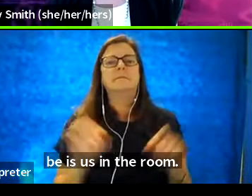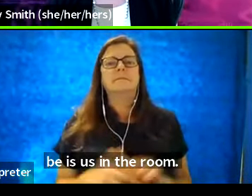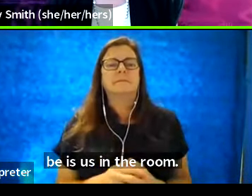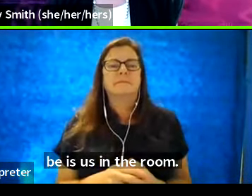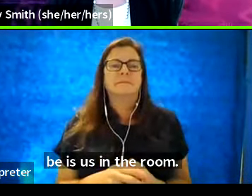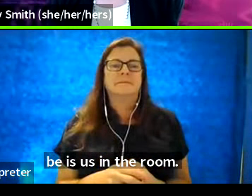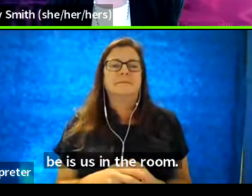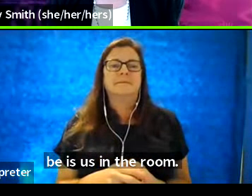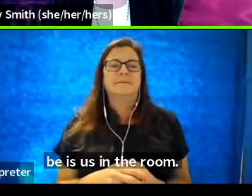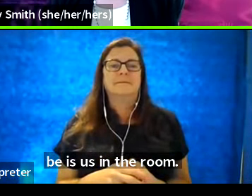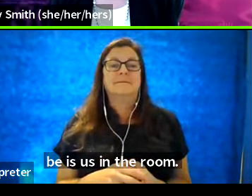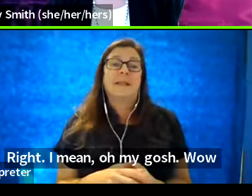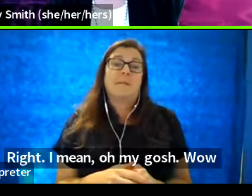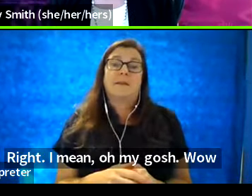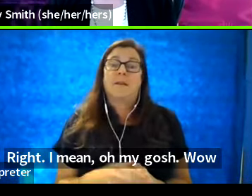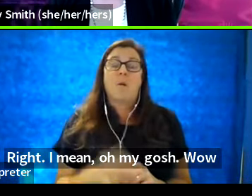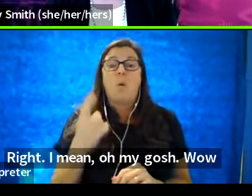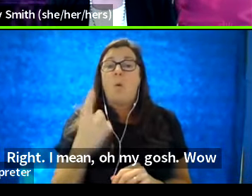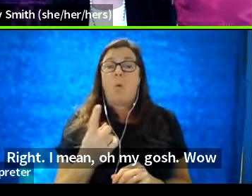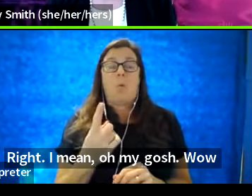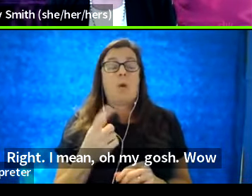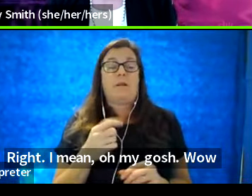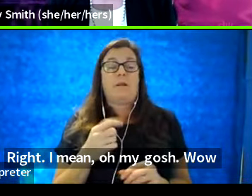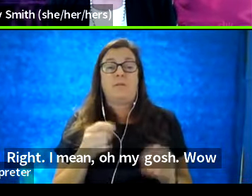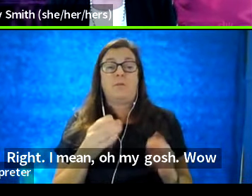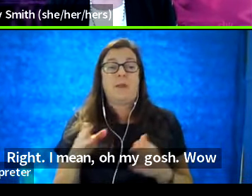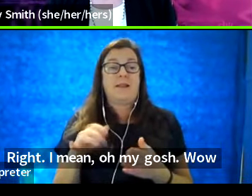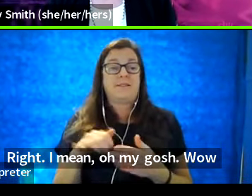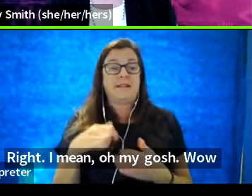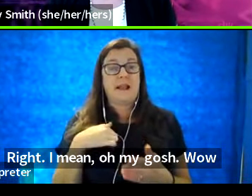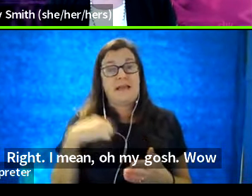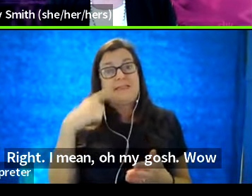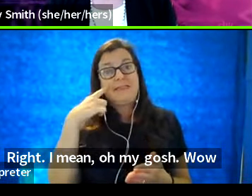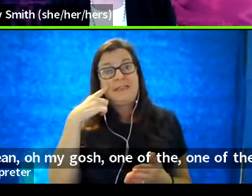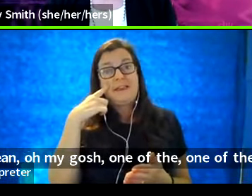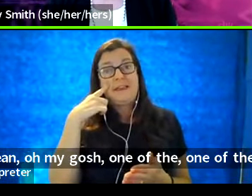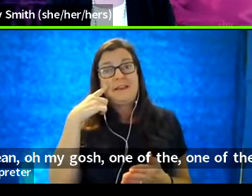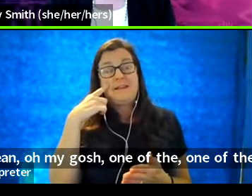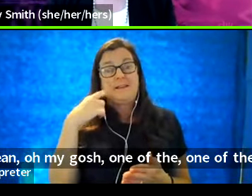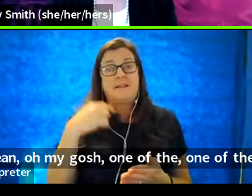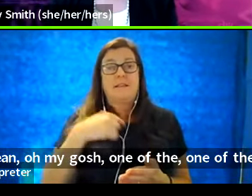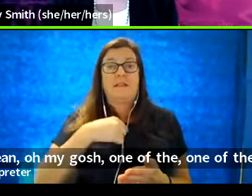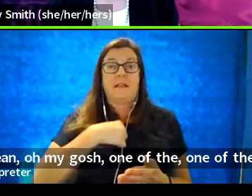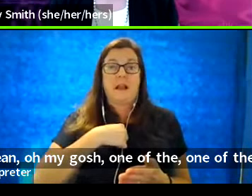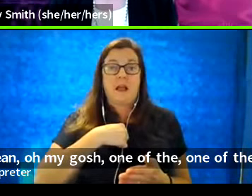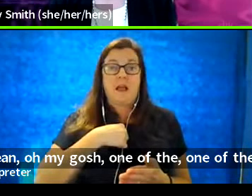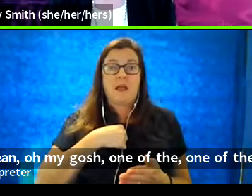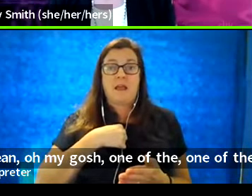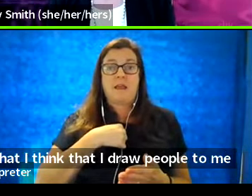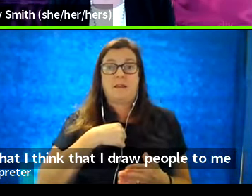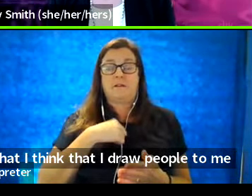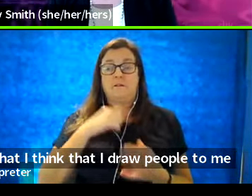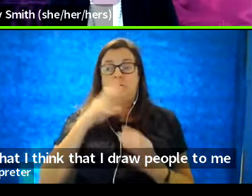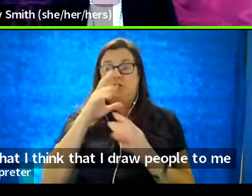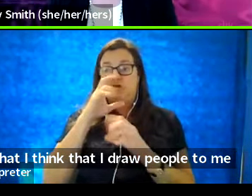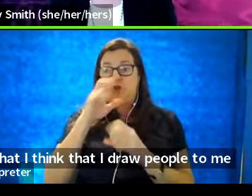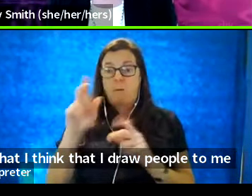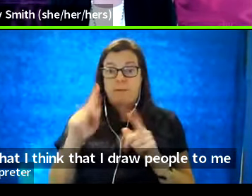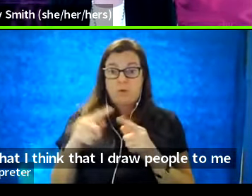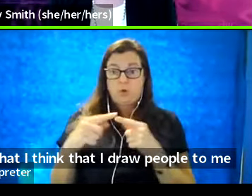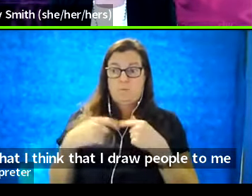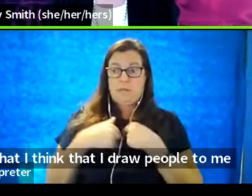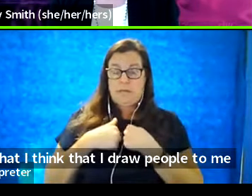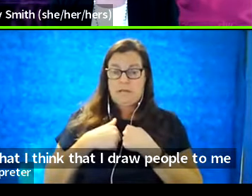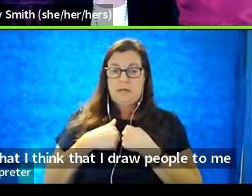oh my gosh. One of the, one of the ways that I think that I draw people to me is I